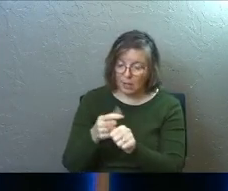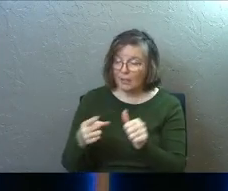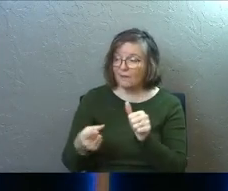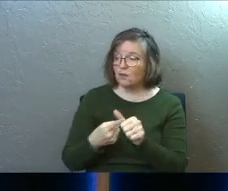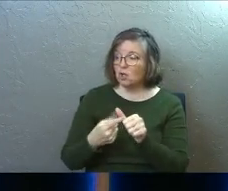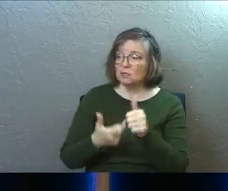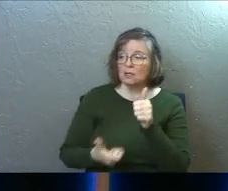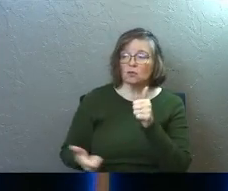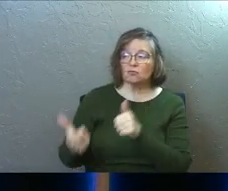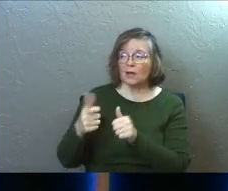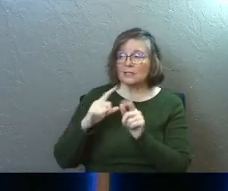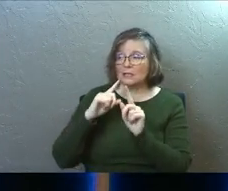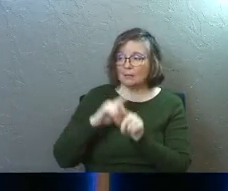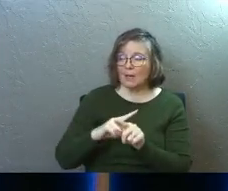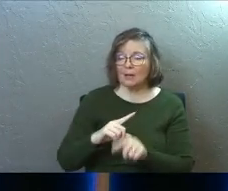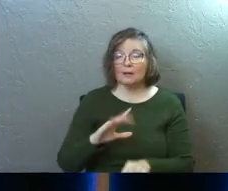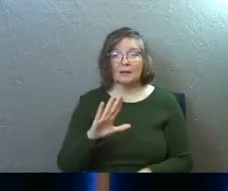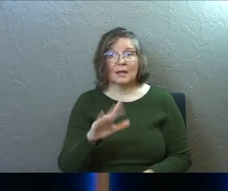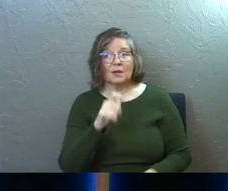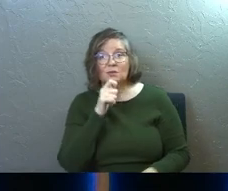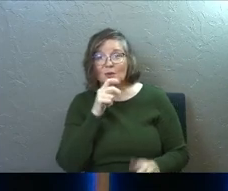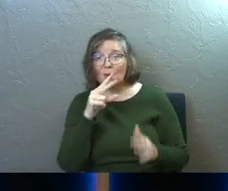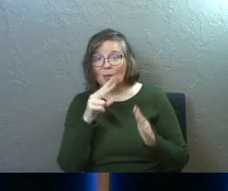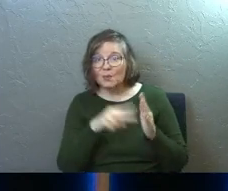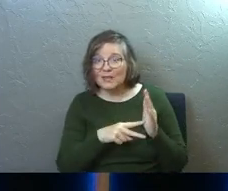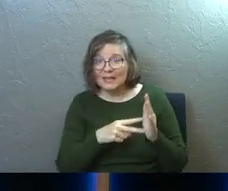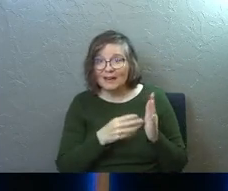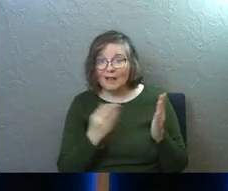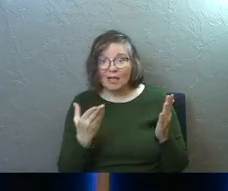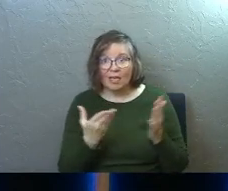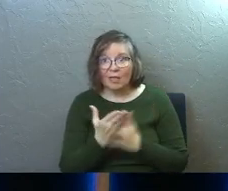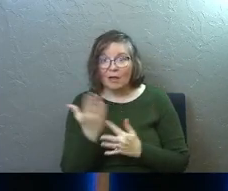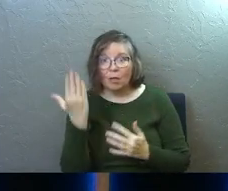commandment. Now don't read past that.